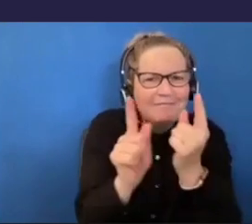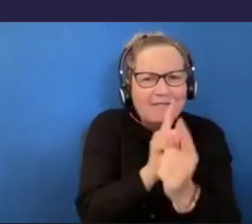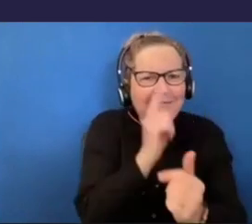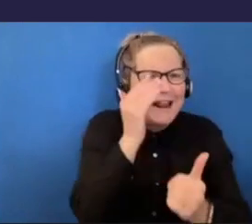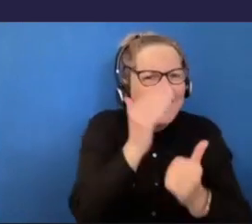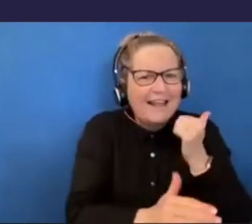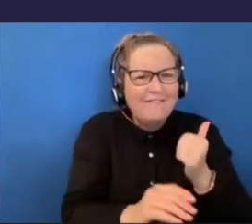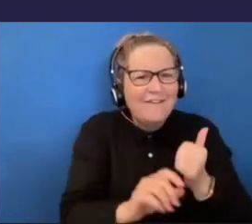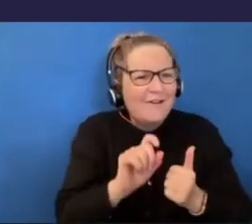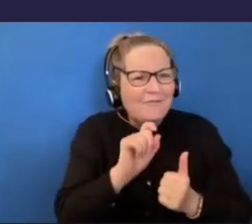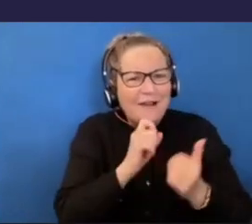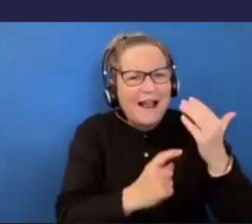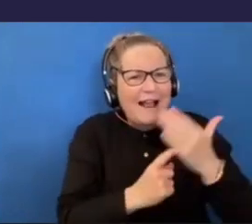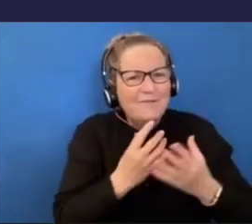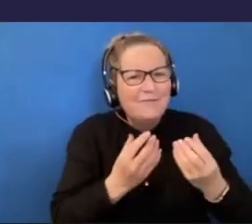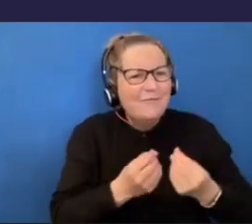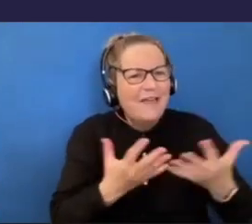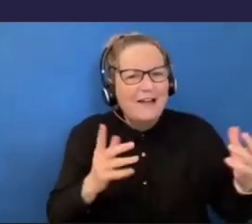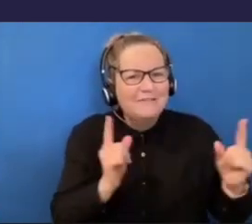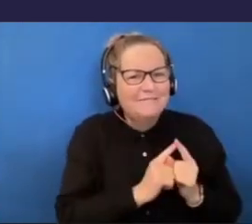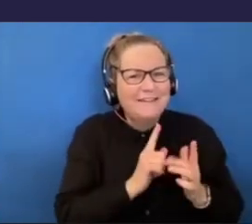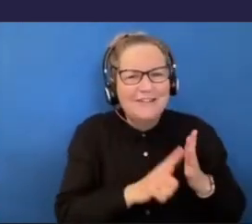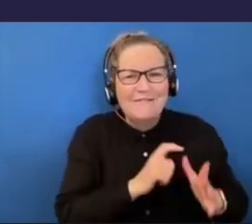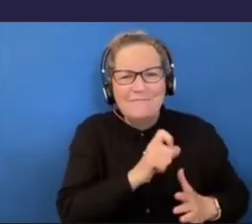it was a good experience, all in all.